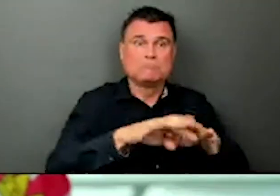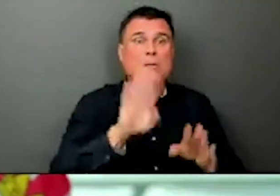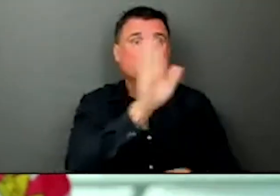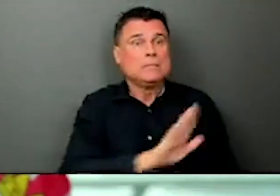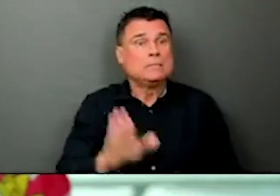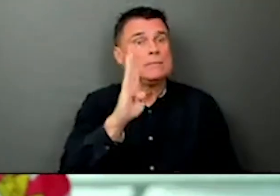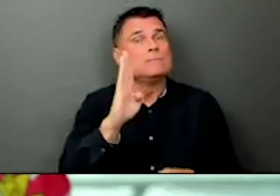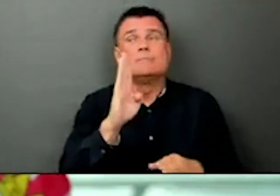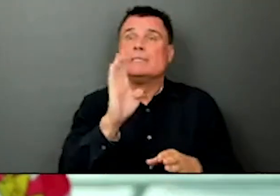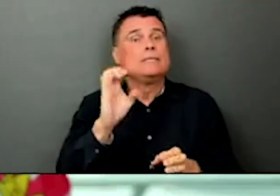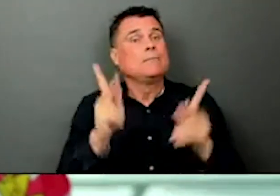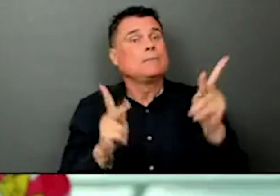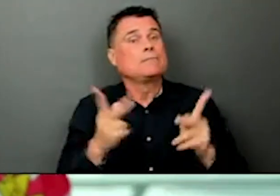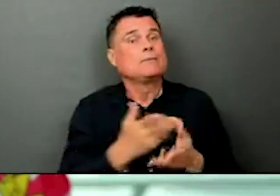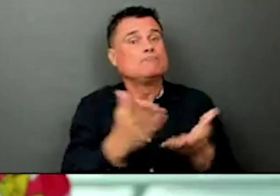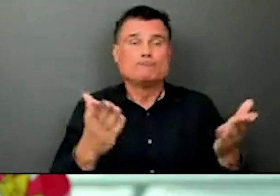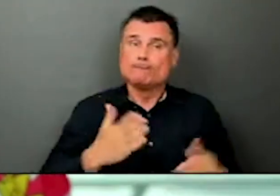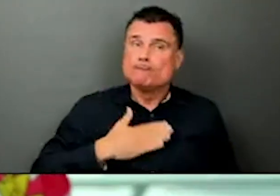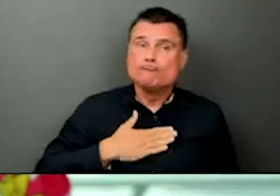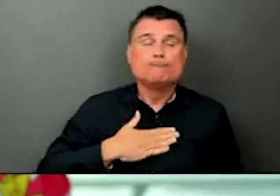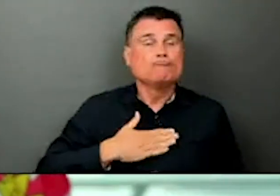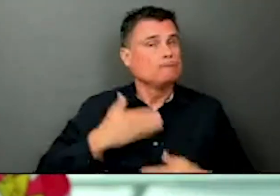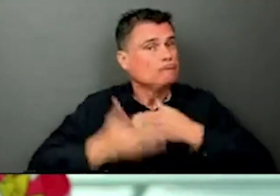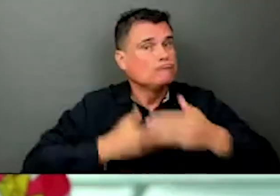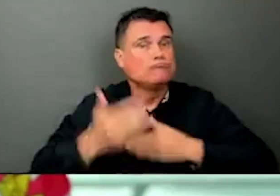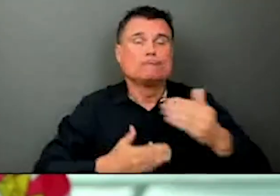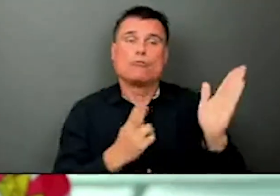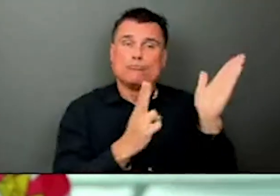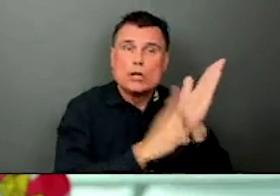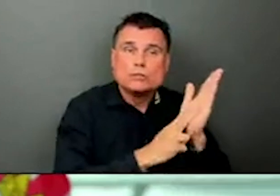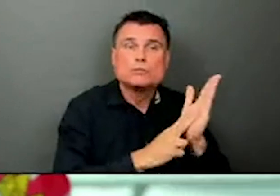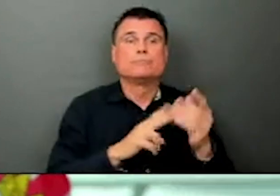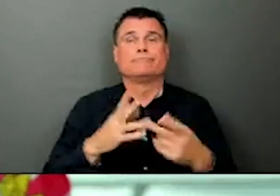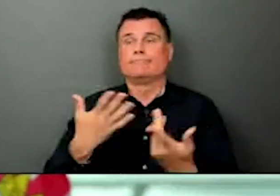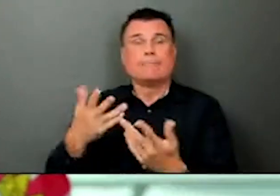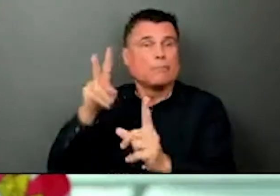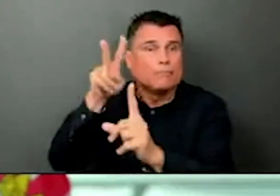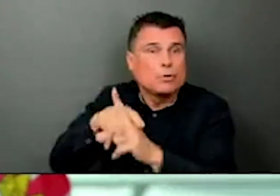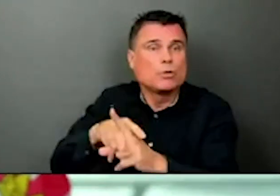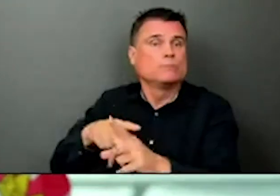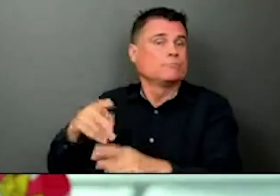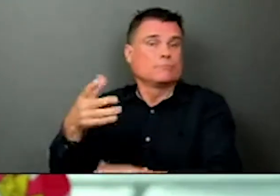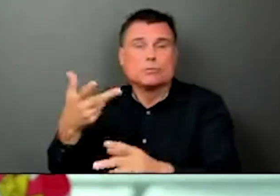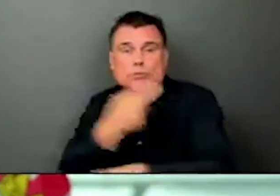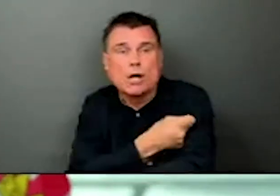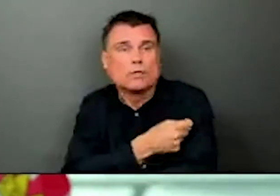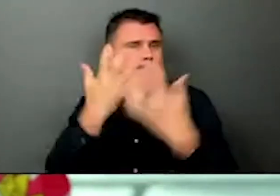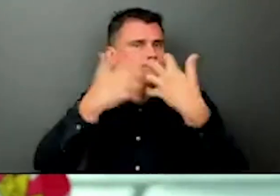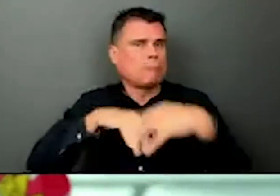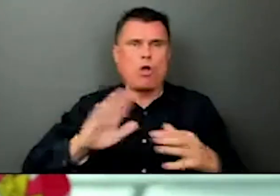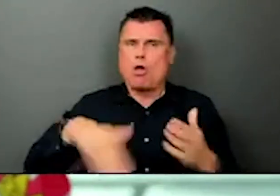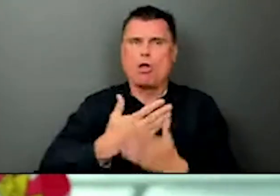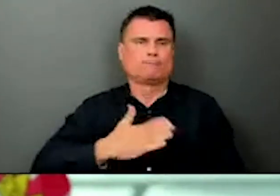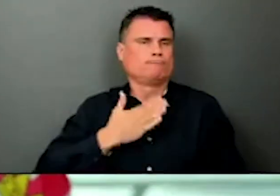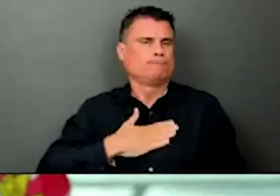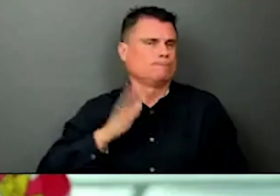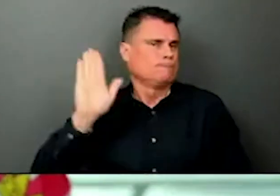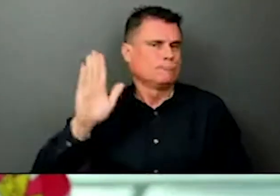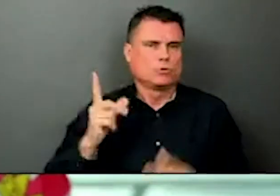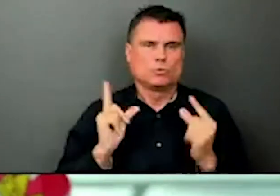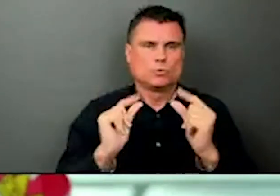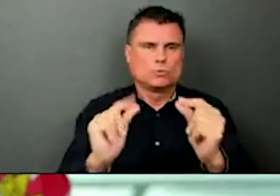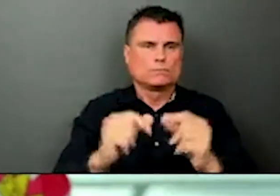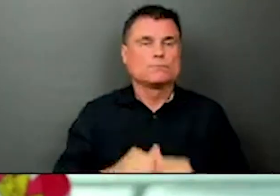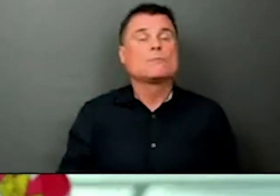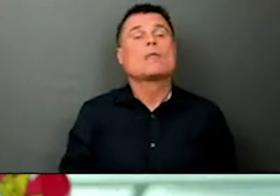encouraging. We are now at step one of the restart plan, and we're continuing to follow important indicators of the effect of